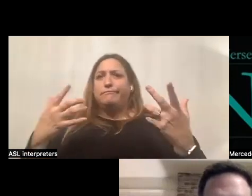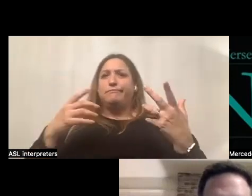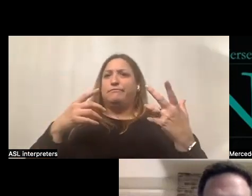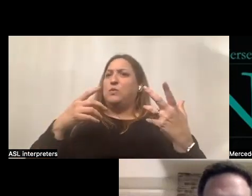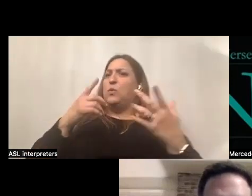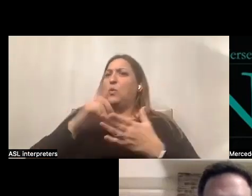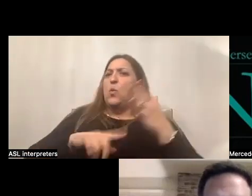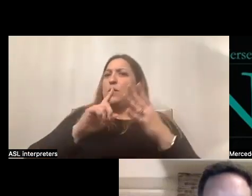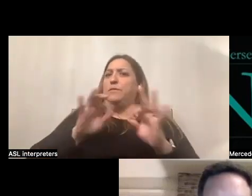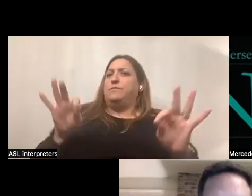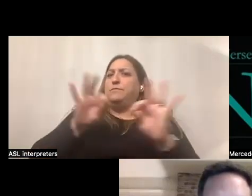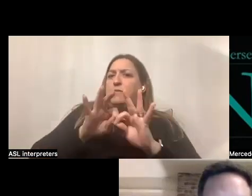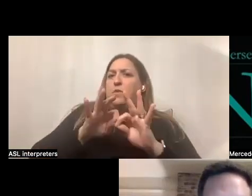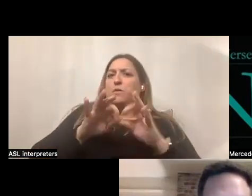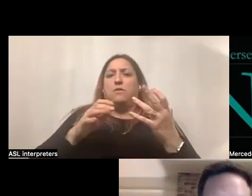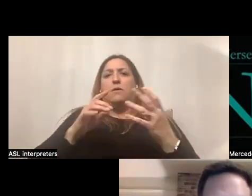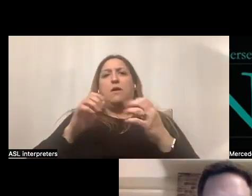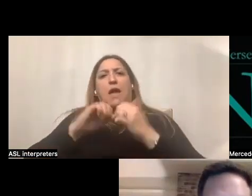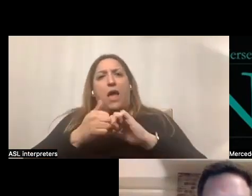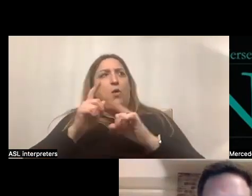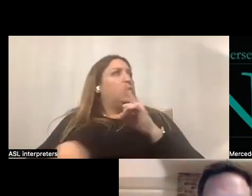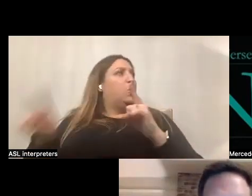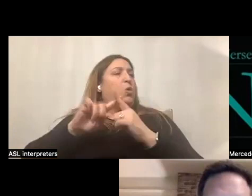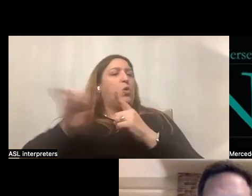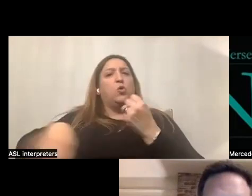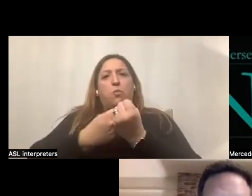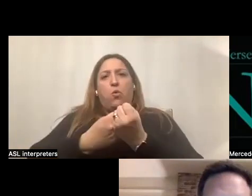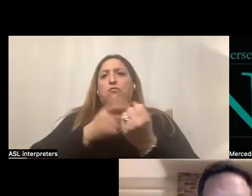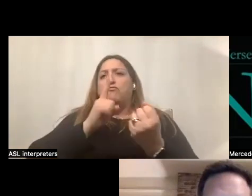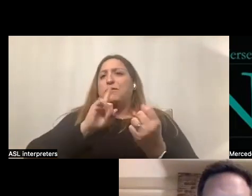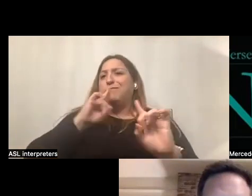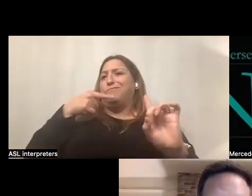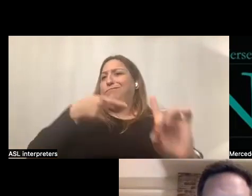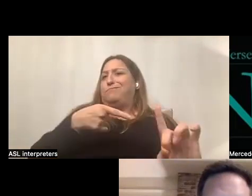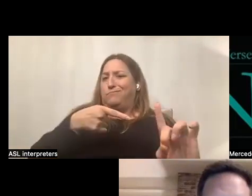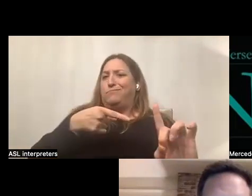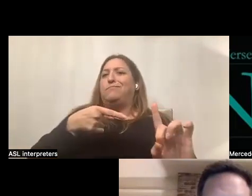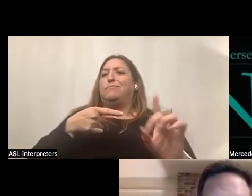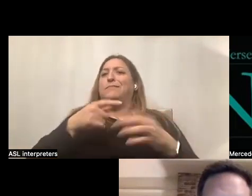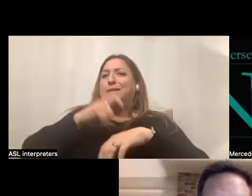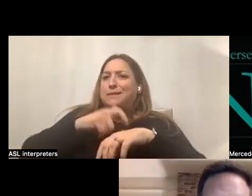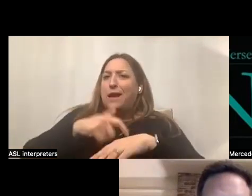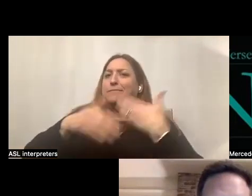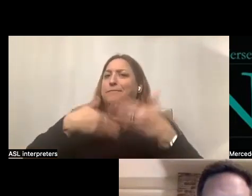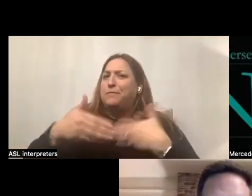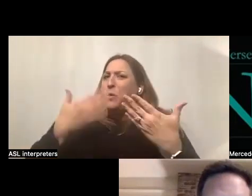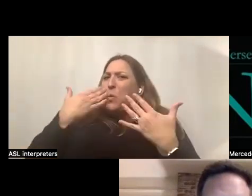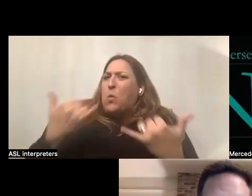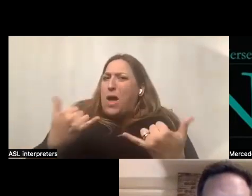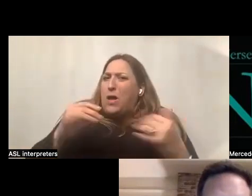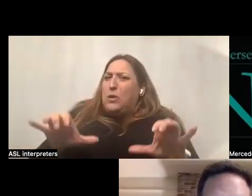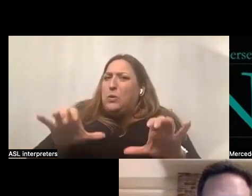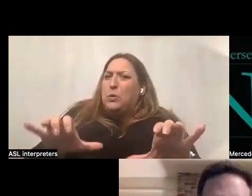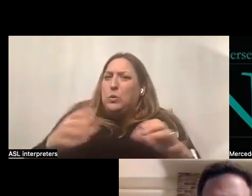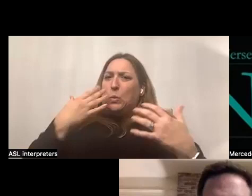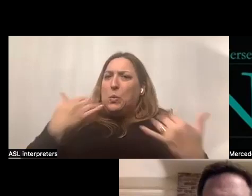critical about having a circle of support, it's really the, the intention and purpose, taking the time to say, why are we doing this? Um,